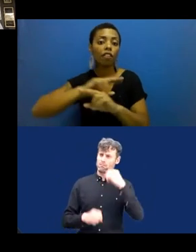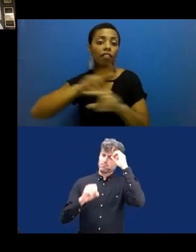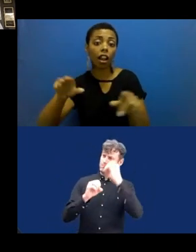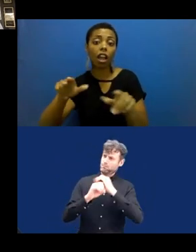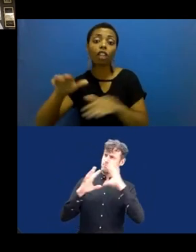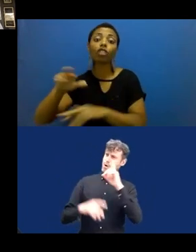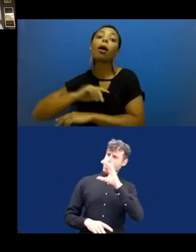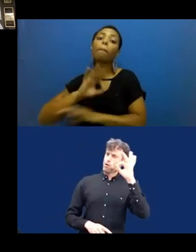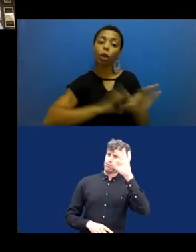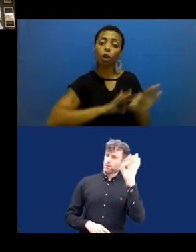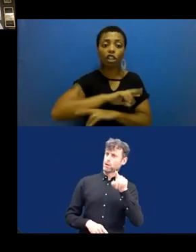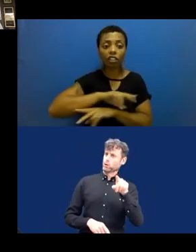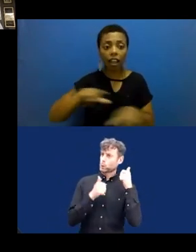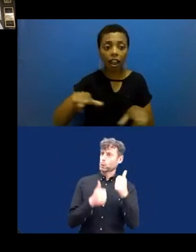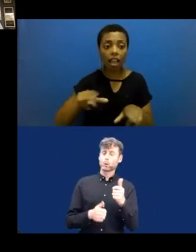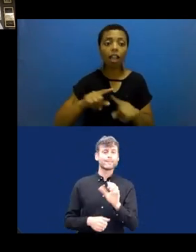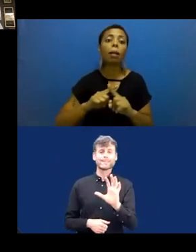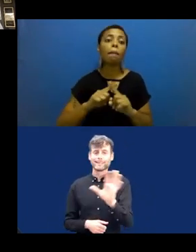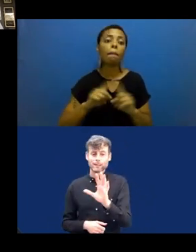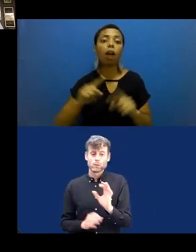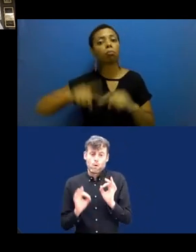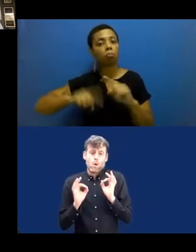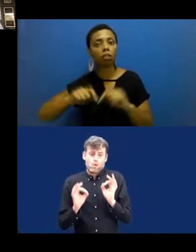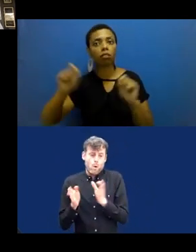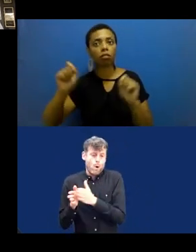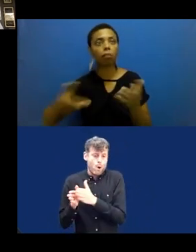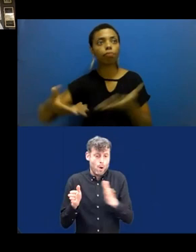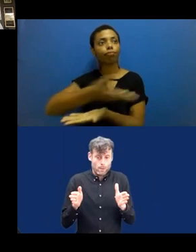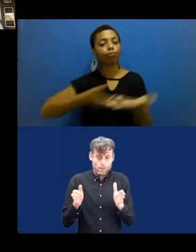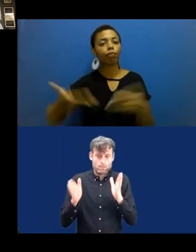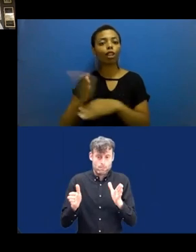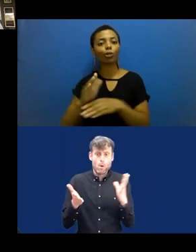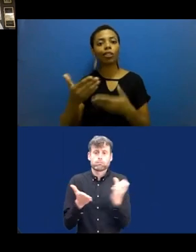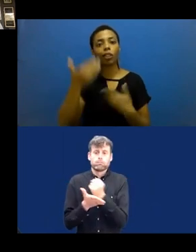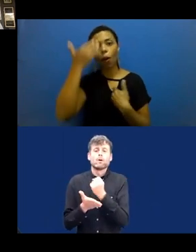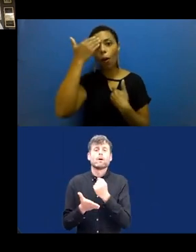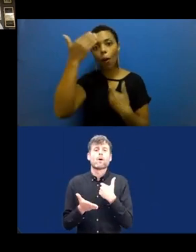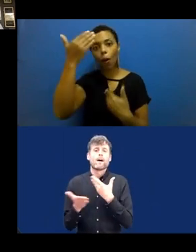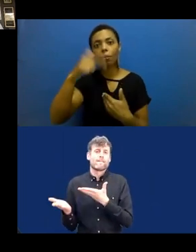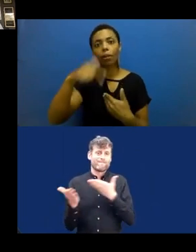material for a longer dissertation. Thank you very much. I'm Jarek Rubański.